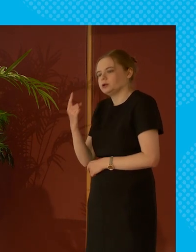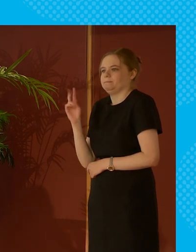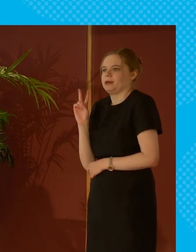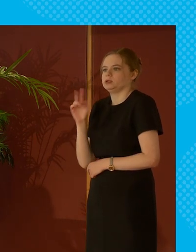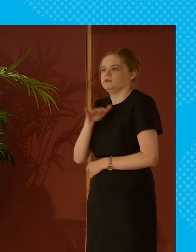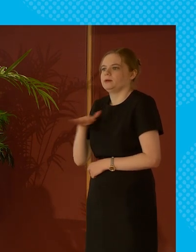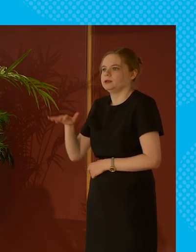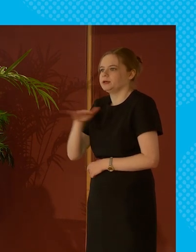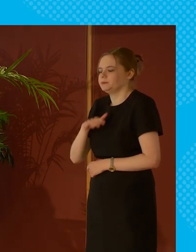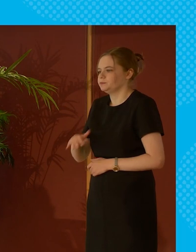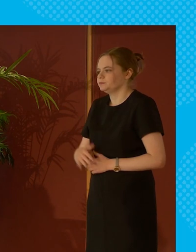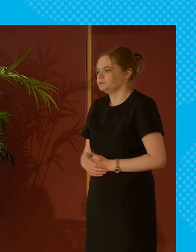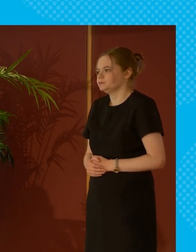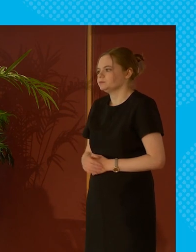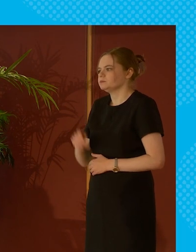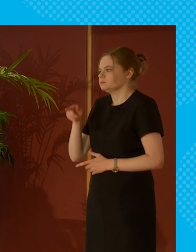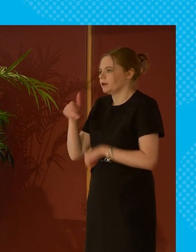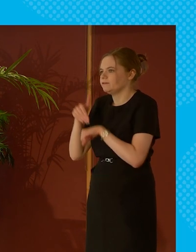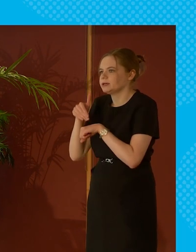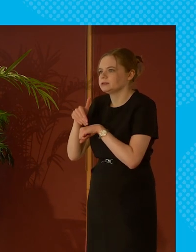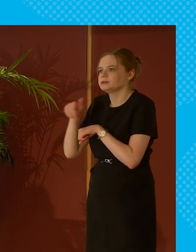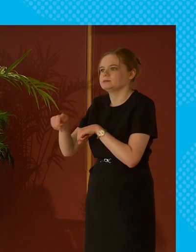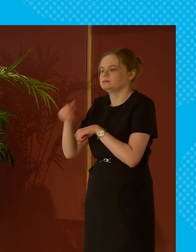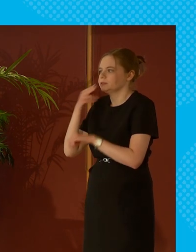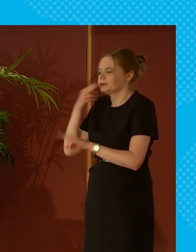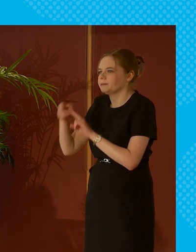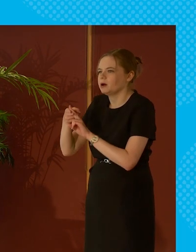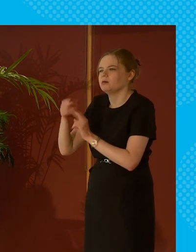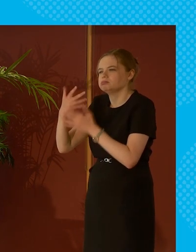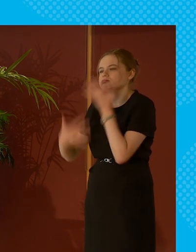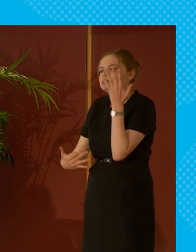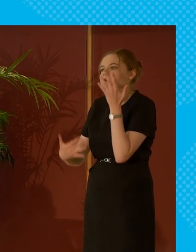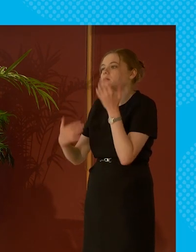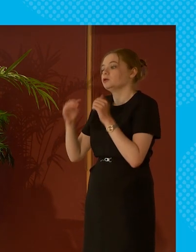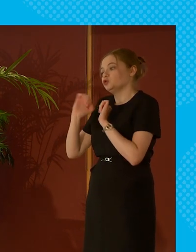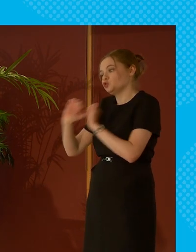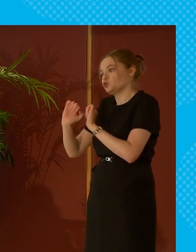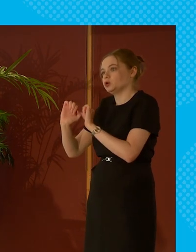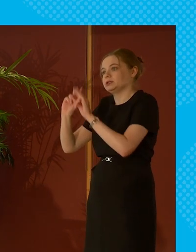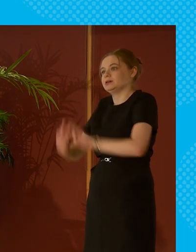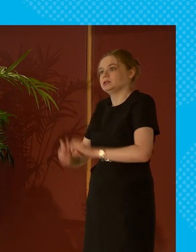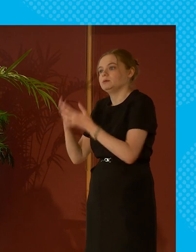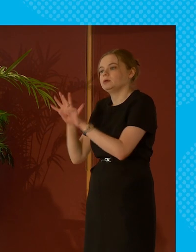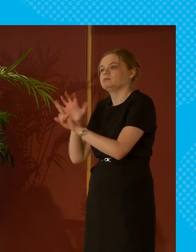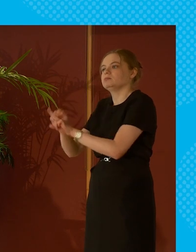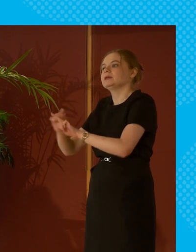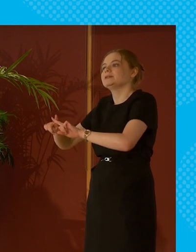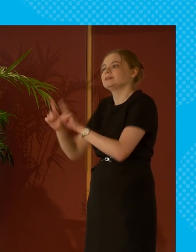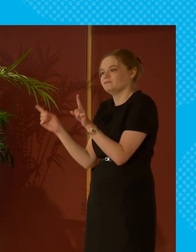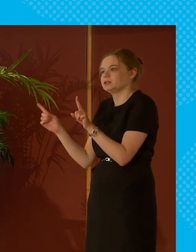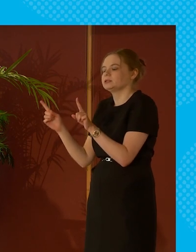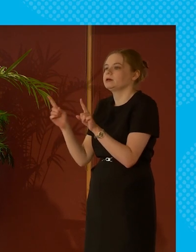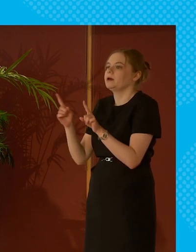parent families and the effect is all this has the stigma and all the rest of it do you find in your studies any difference between